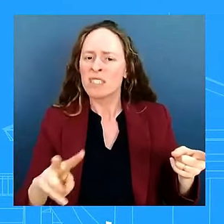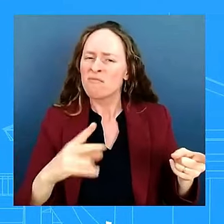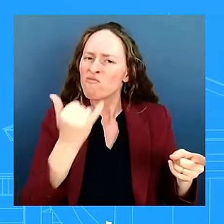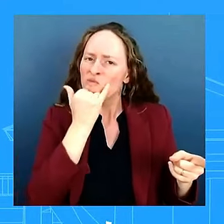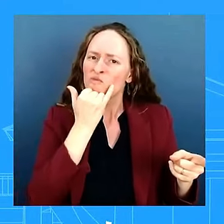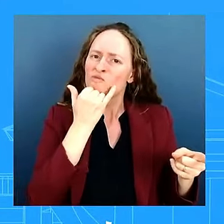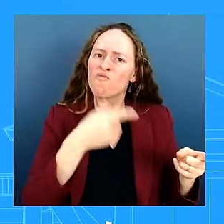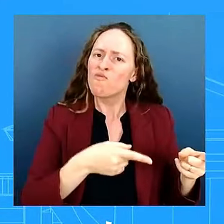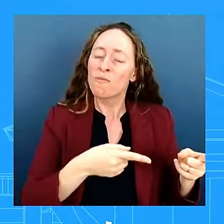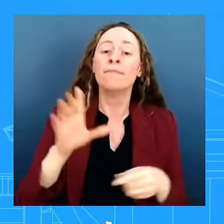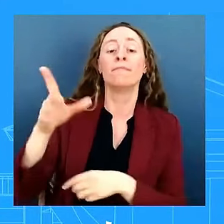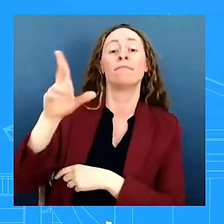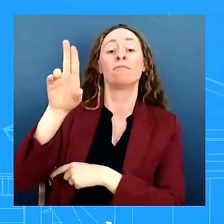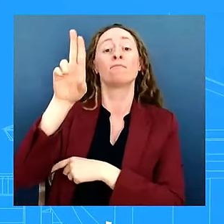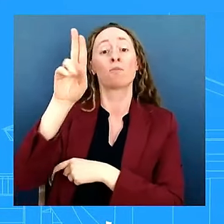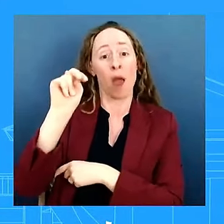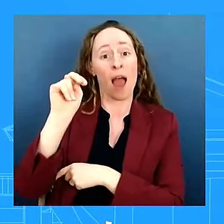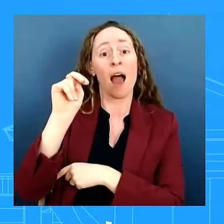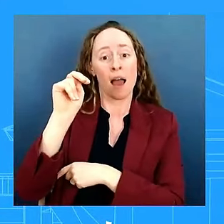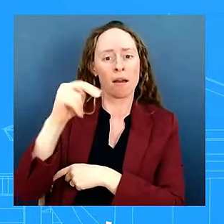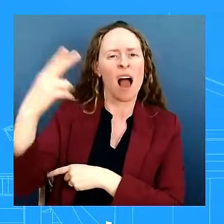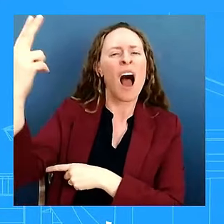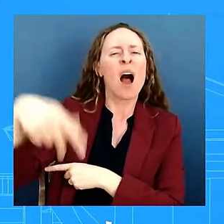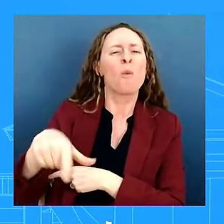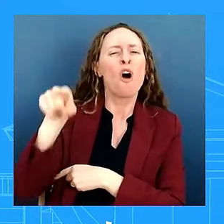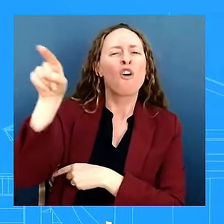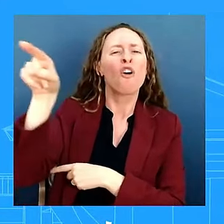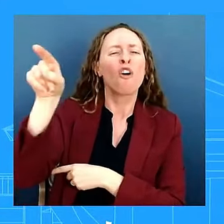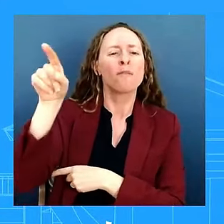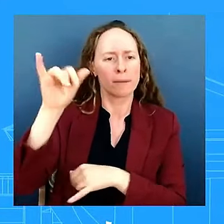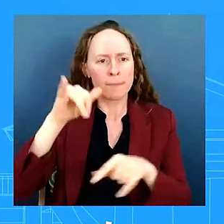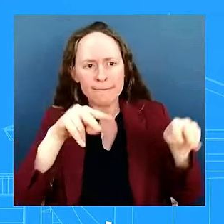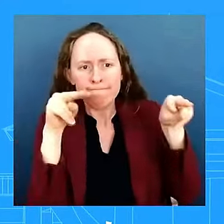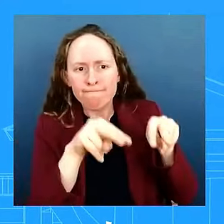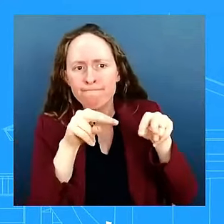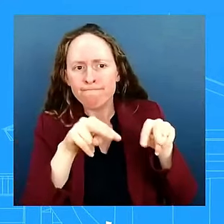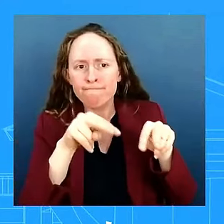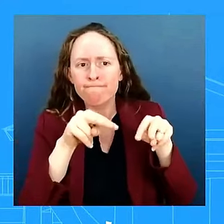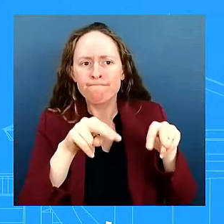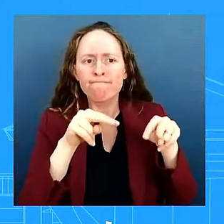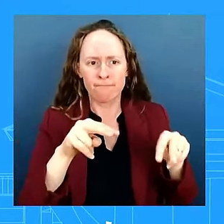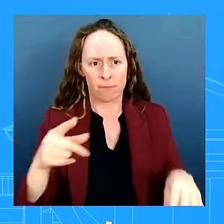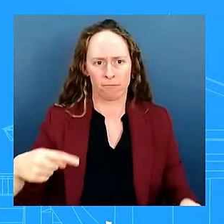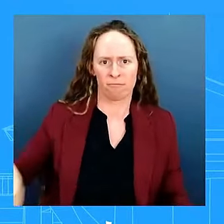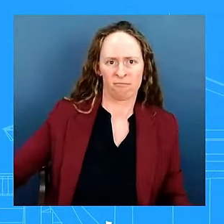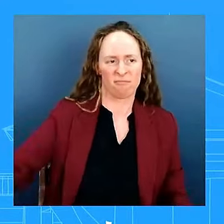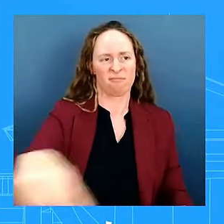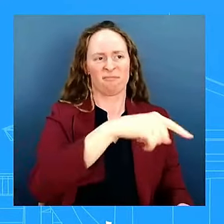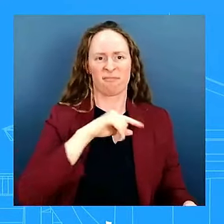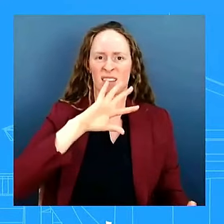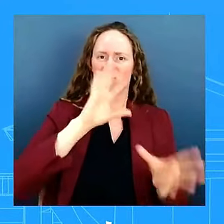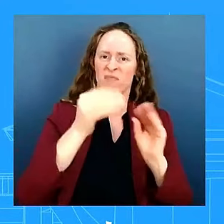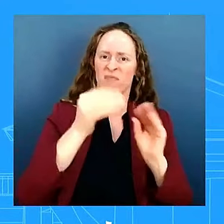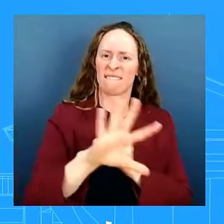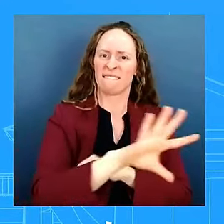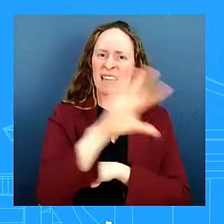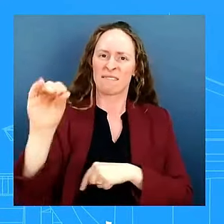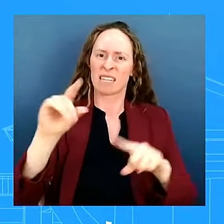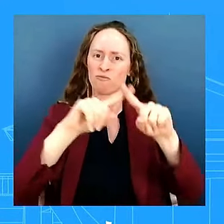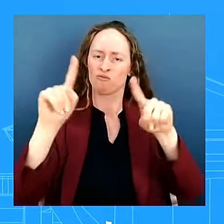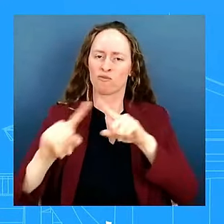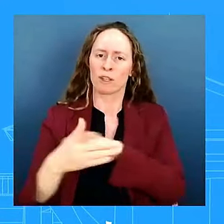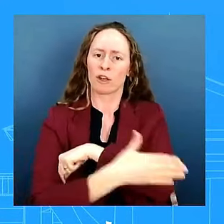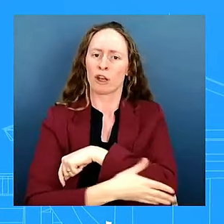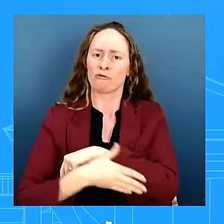in new york we stood besides pano and more than 50 other countries from across the region and globe to express our continued